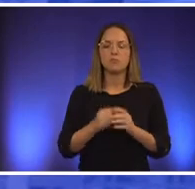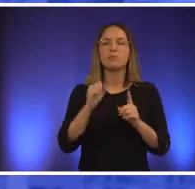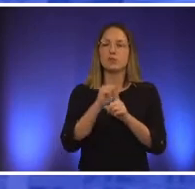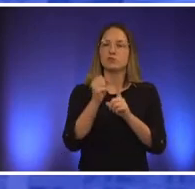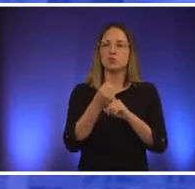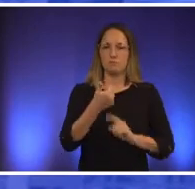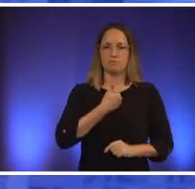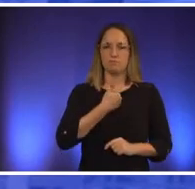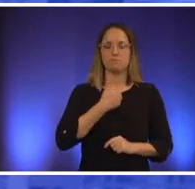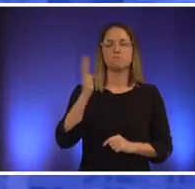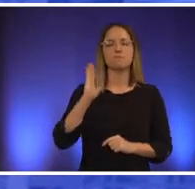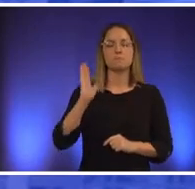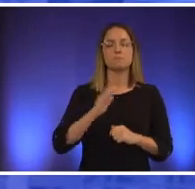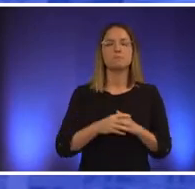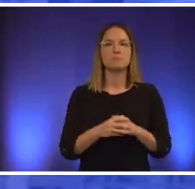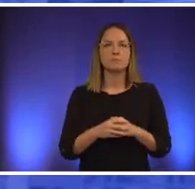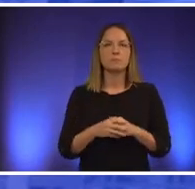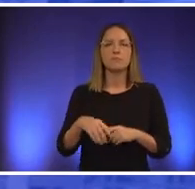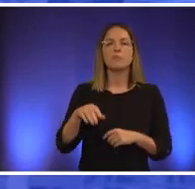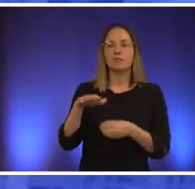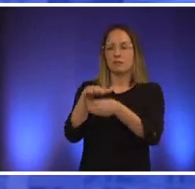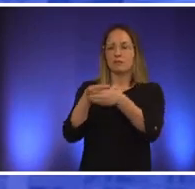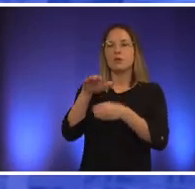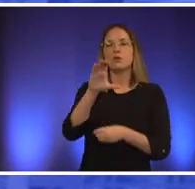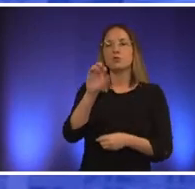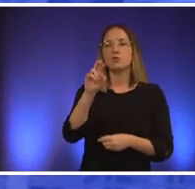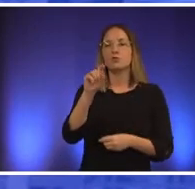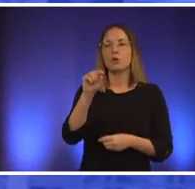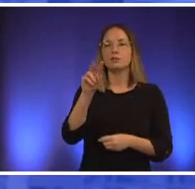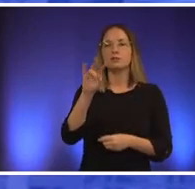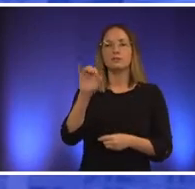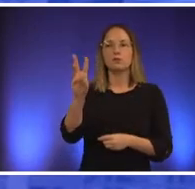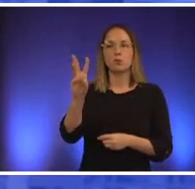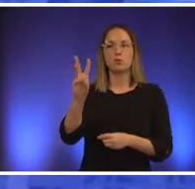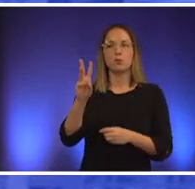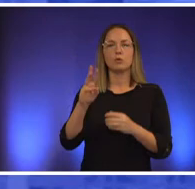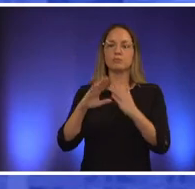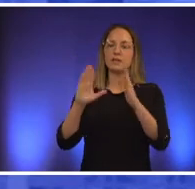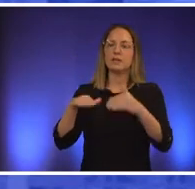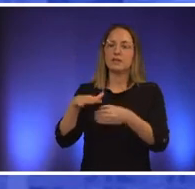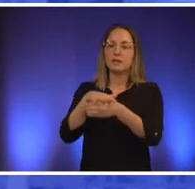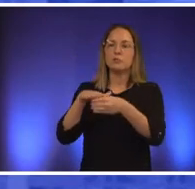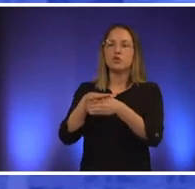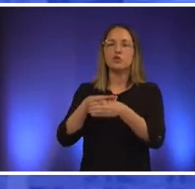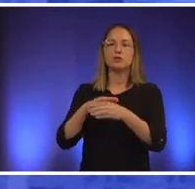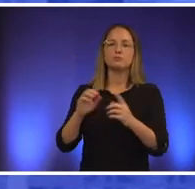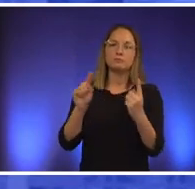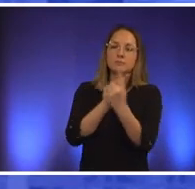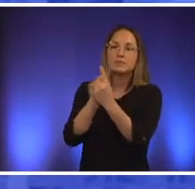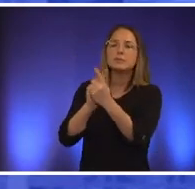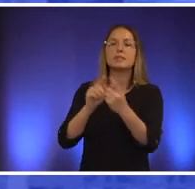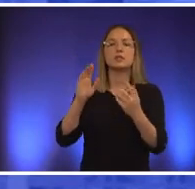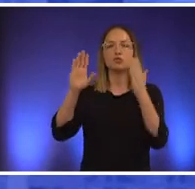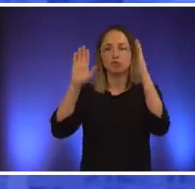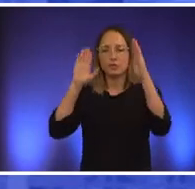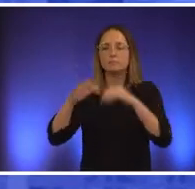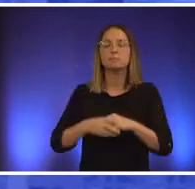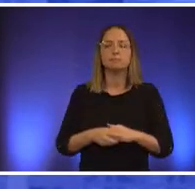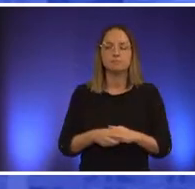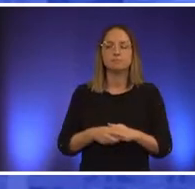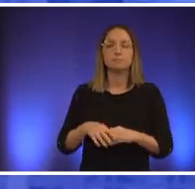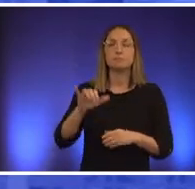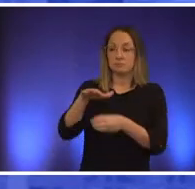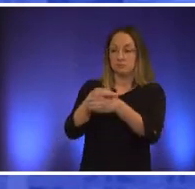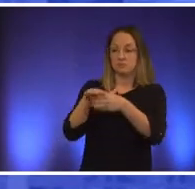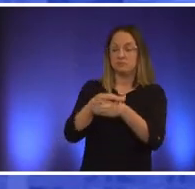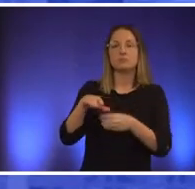having a in the crestview neighborhood i was having a neighborhood meeting uh meet and greet and in crestview which is near